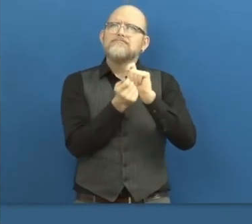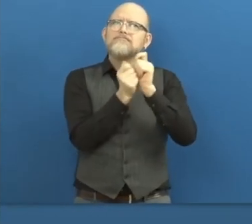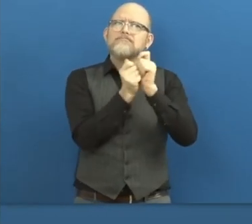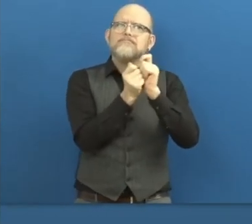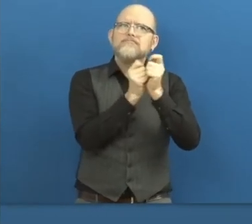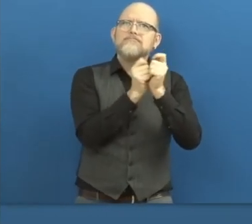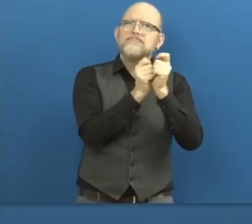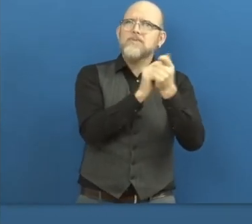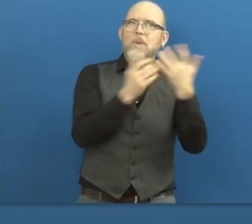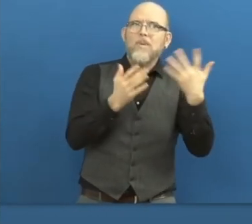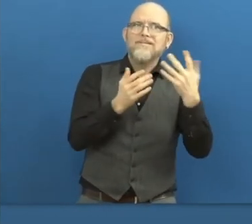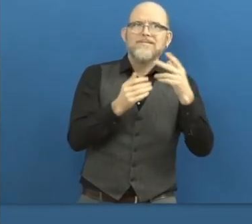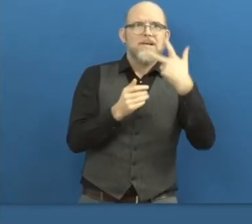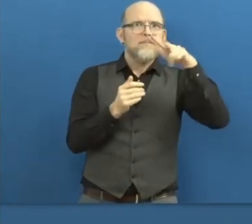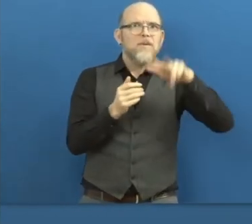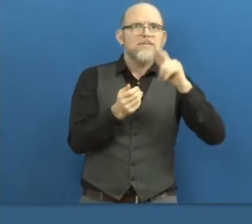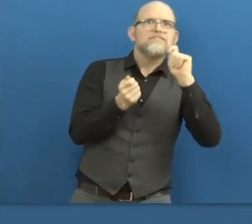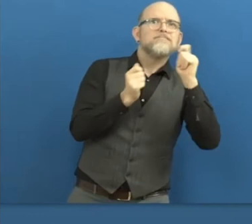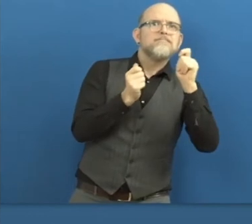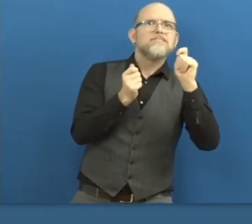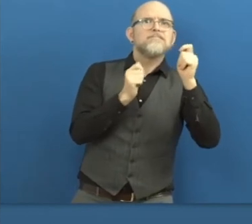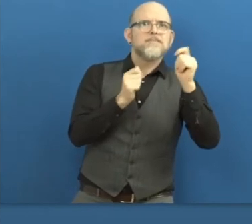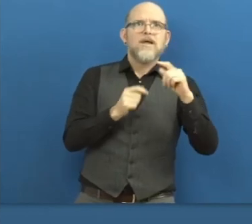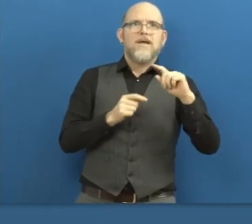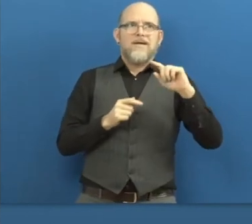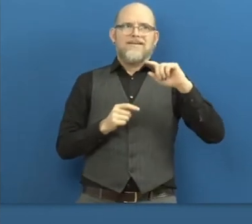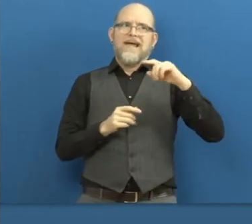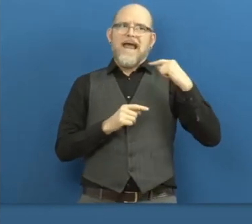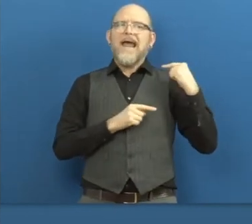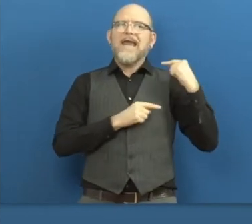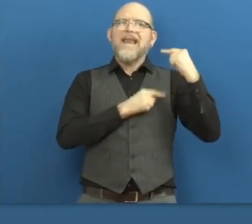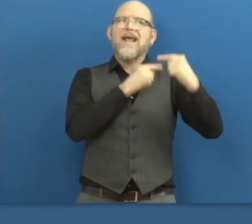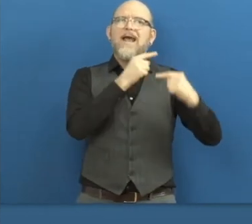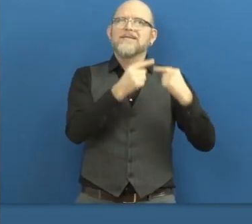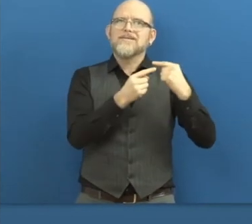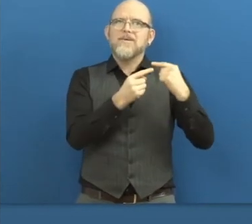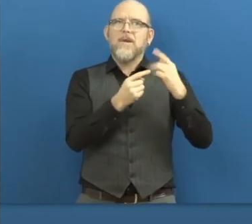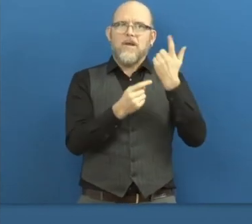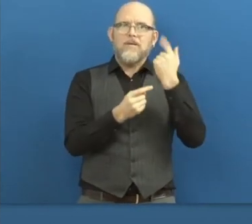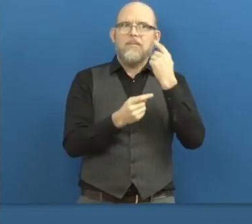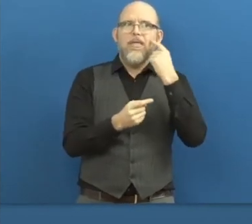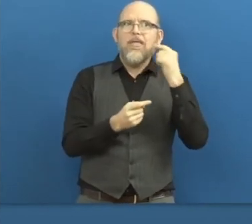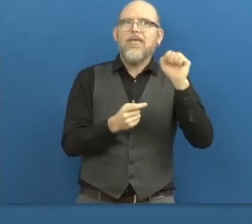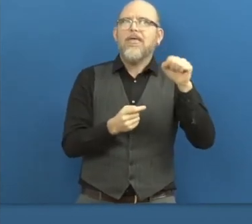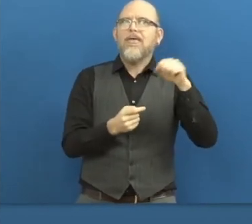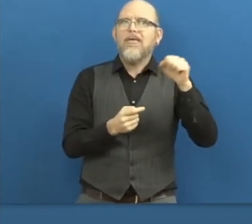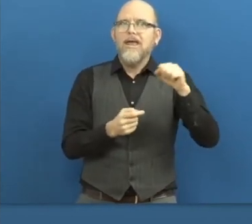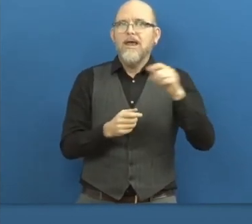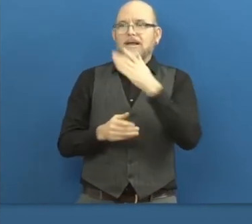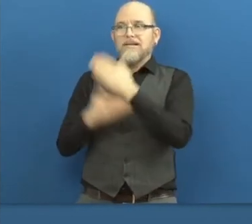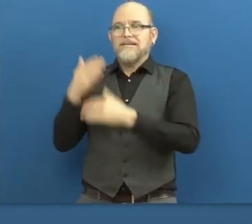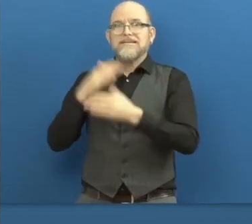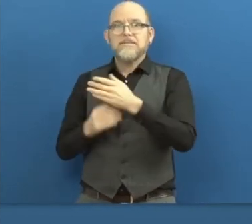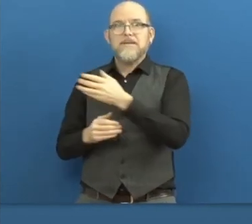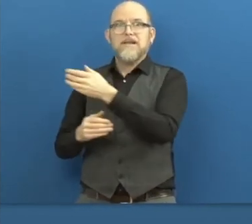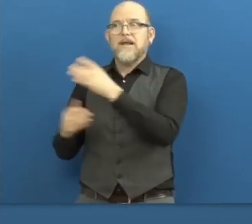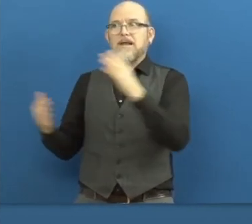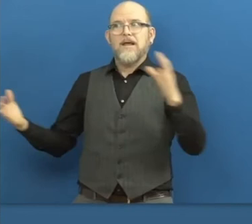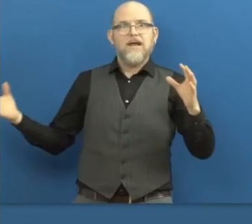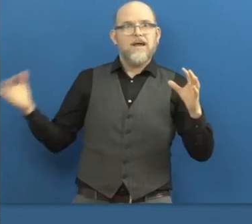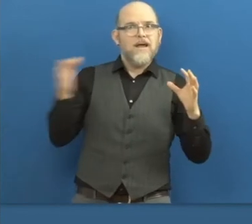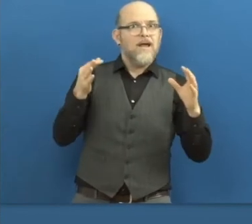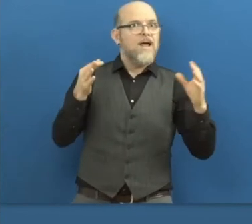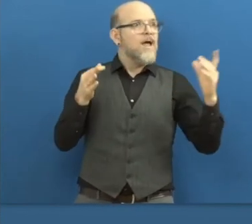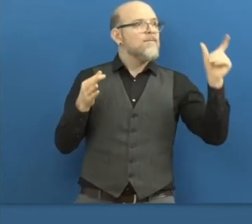this is the beginning of a generation where companies and people with disabilities are going to think and operate very differently.